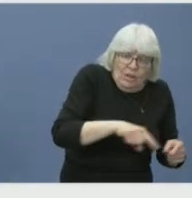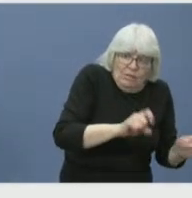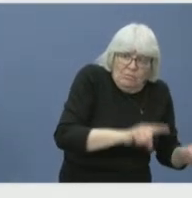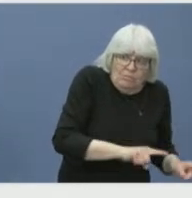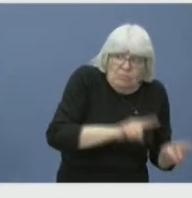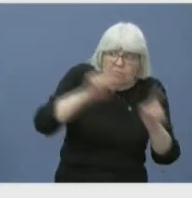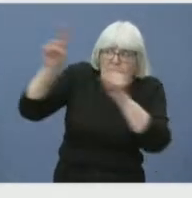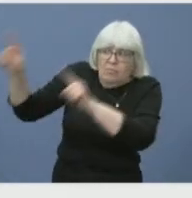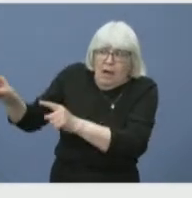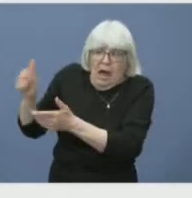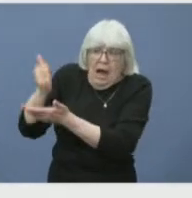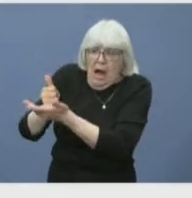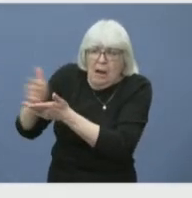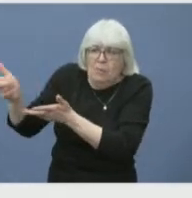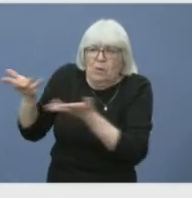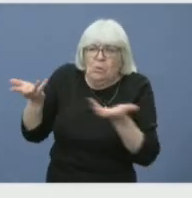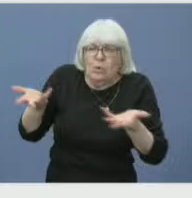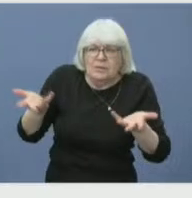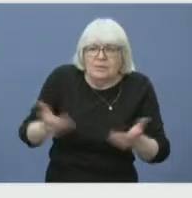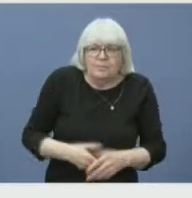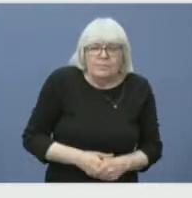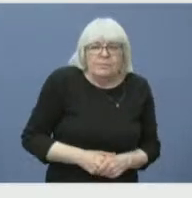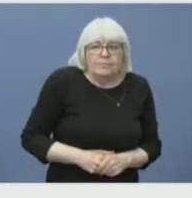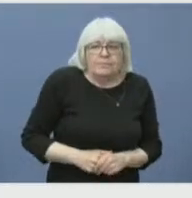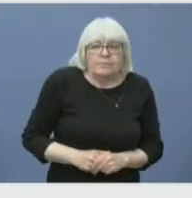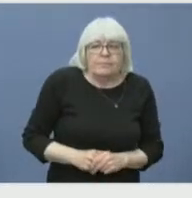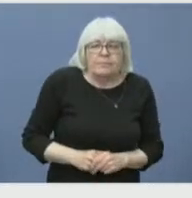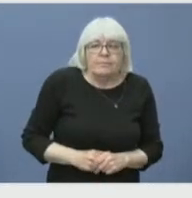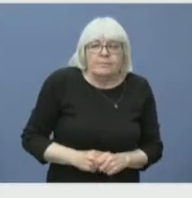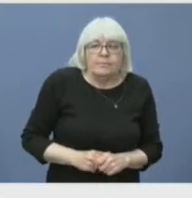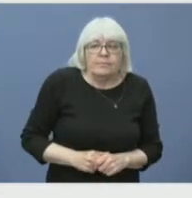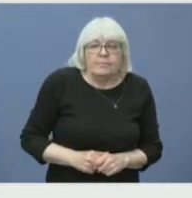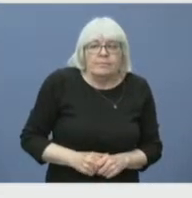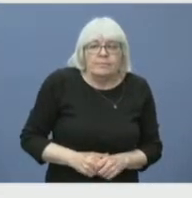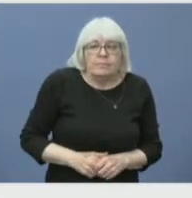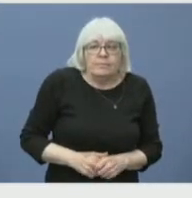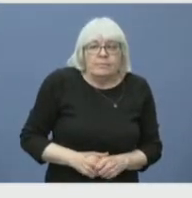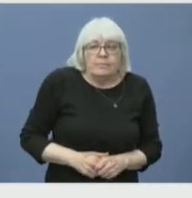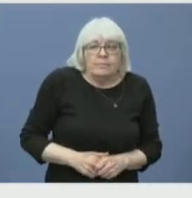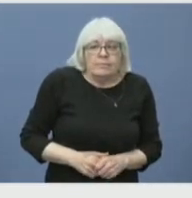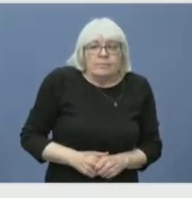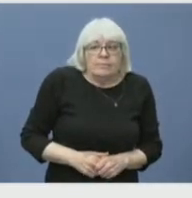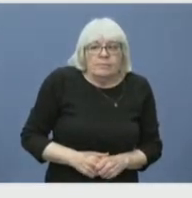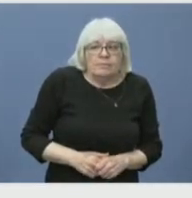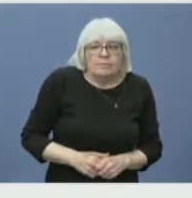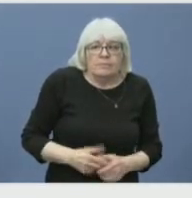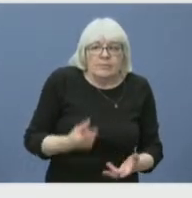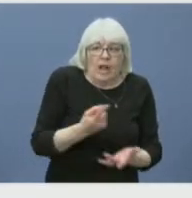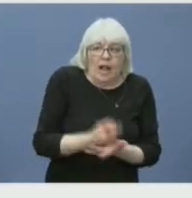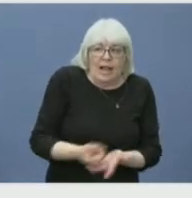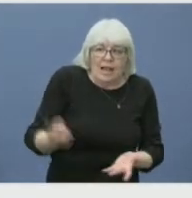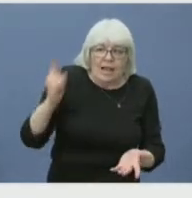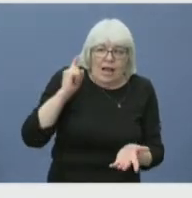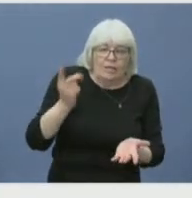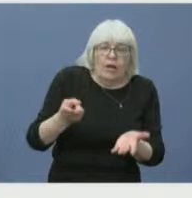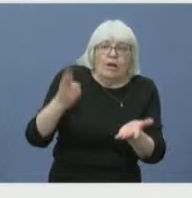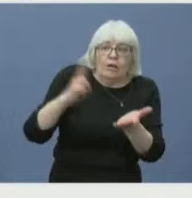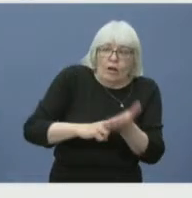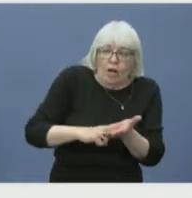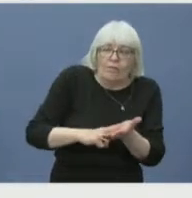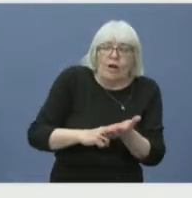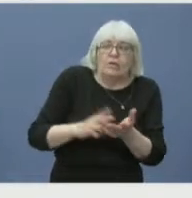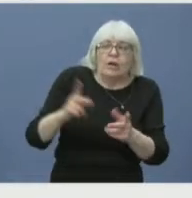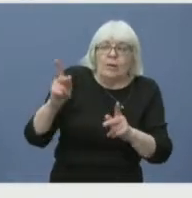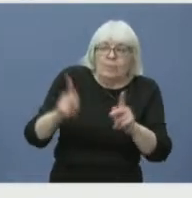So during last week we contracted, as a lot of people know, some 415